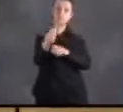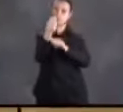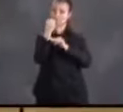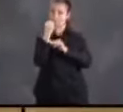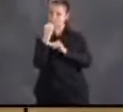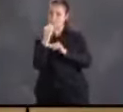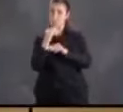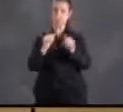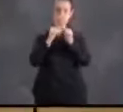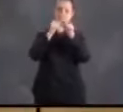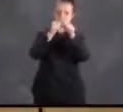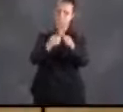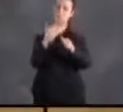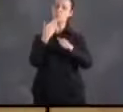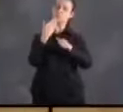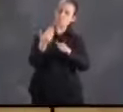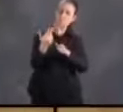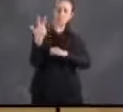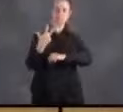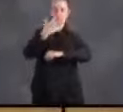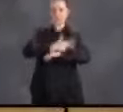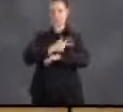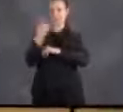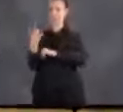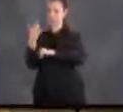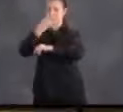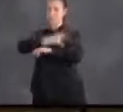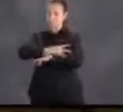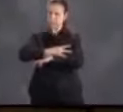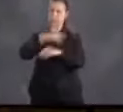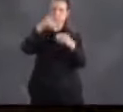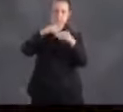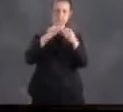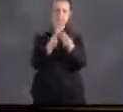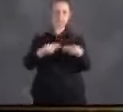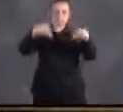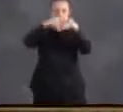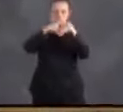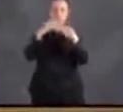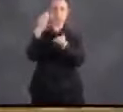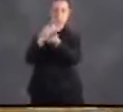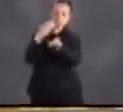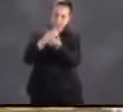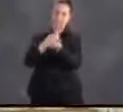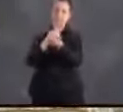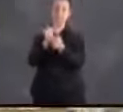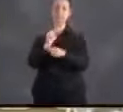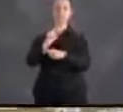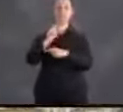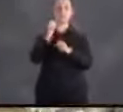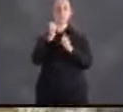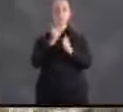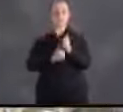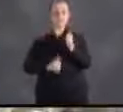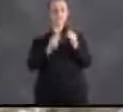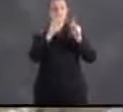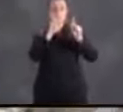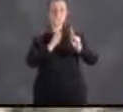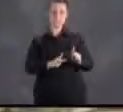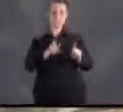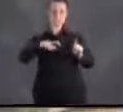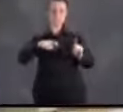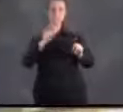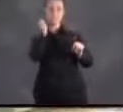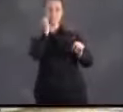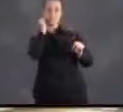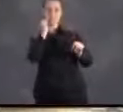water and non-perishable packaged and canned food to last three to seven days. You will need one gallon of water per